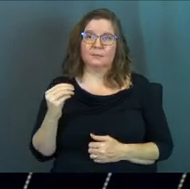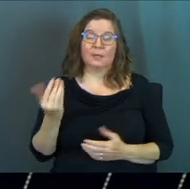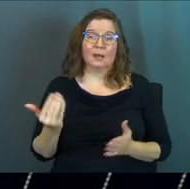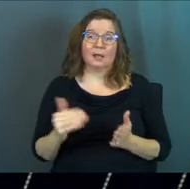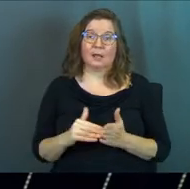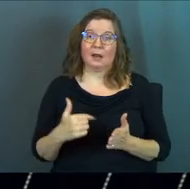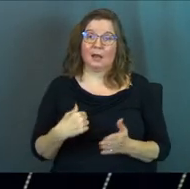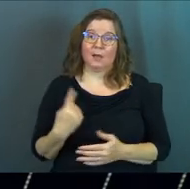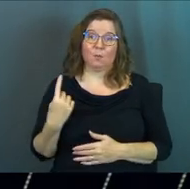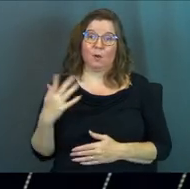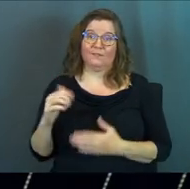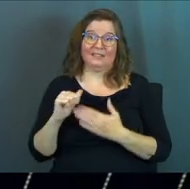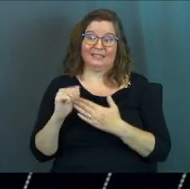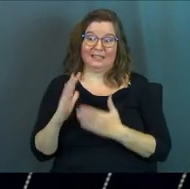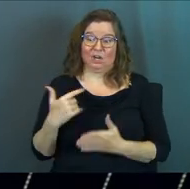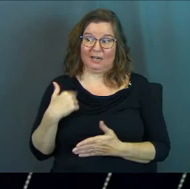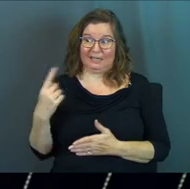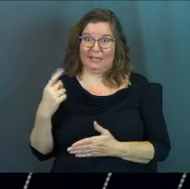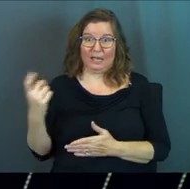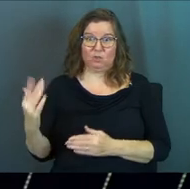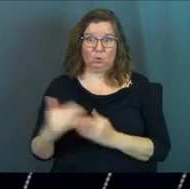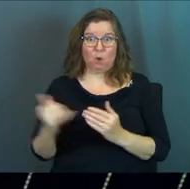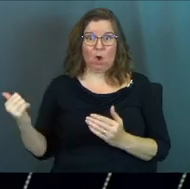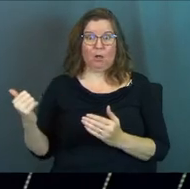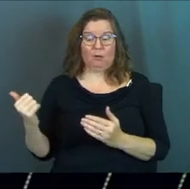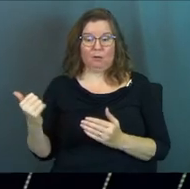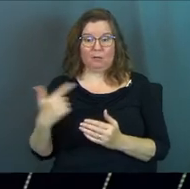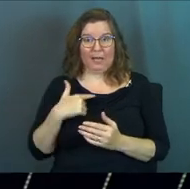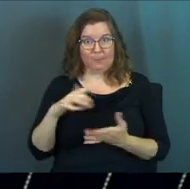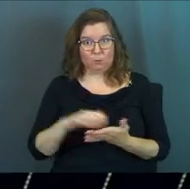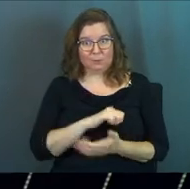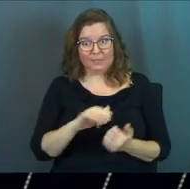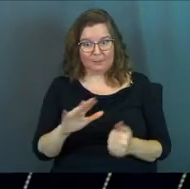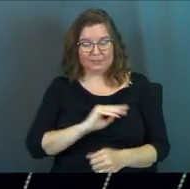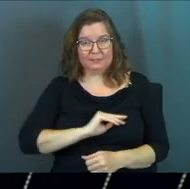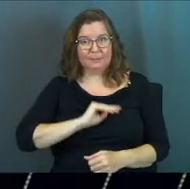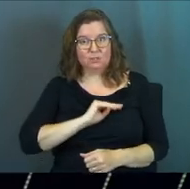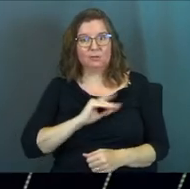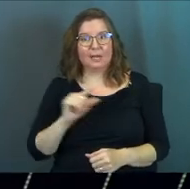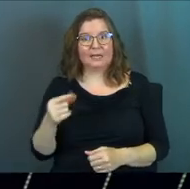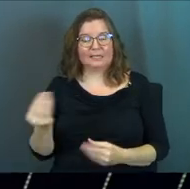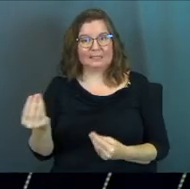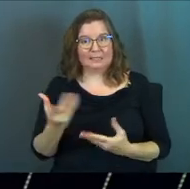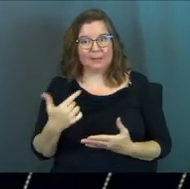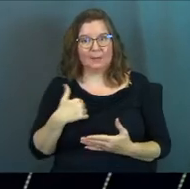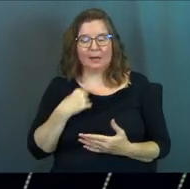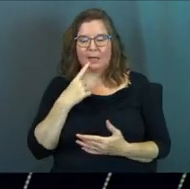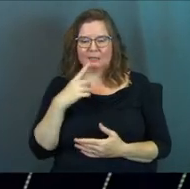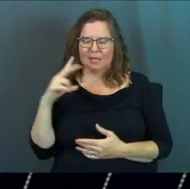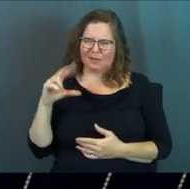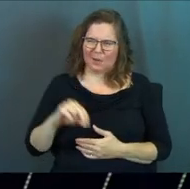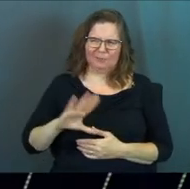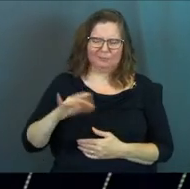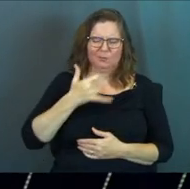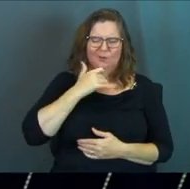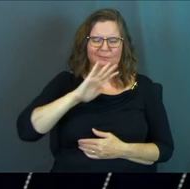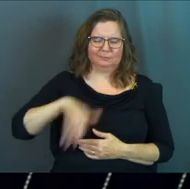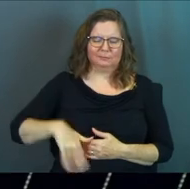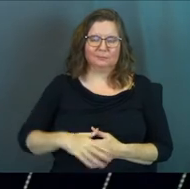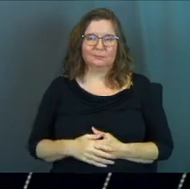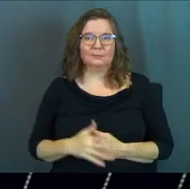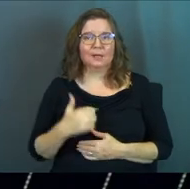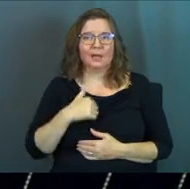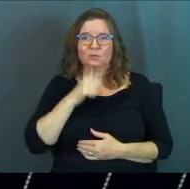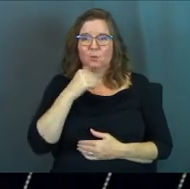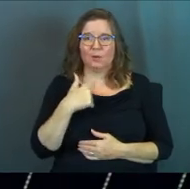And again, I'm one of his leaders. It's like he's got to call that out. I'm doing damage in his ministry. And he tells me and I say, no, Jim, you're wrong.